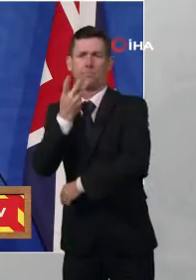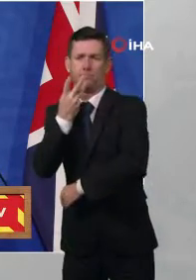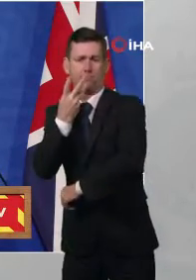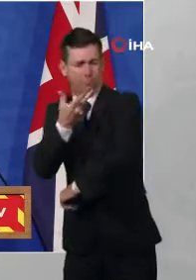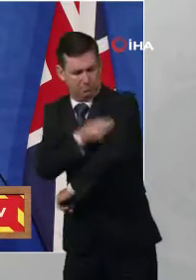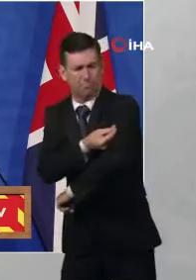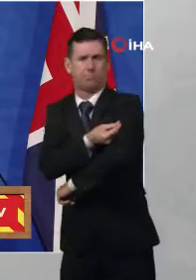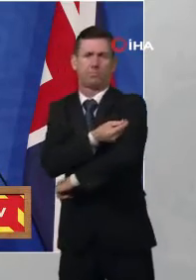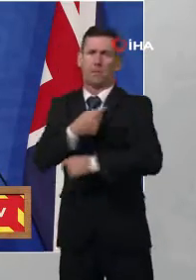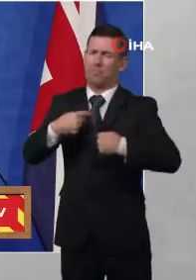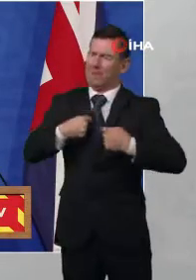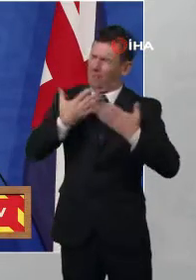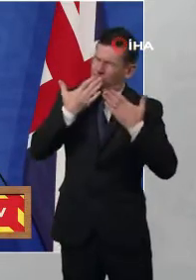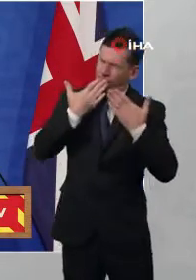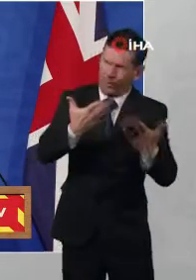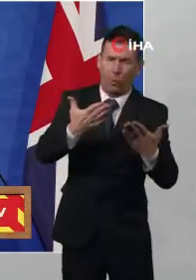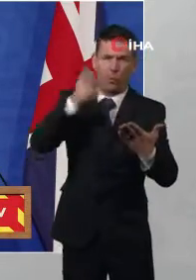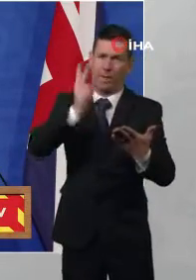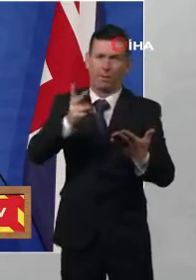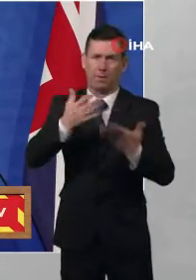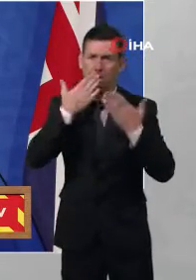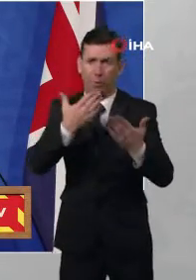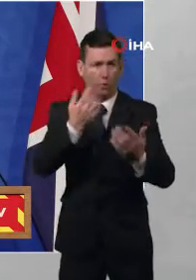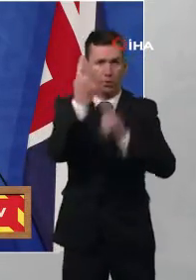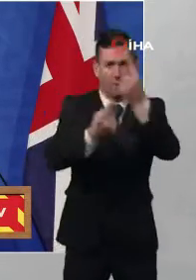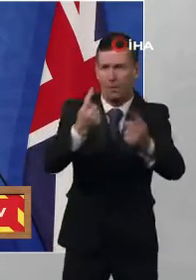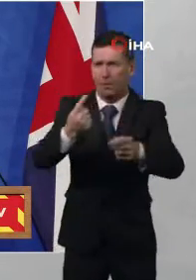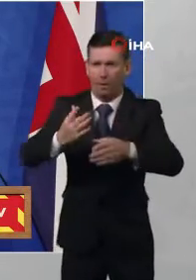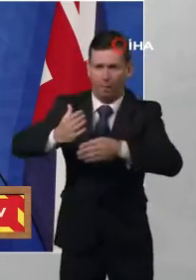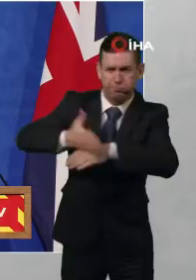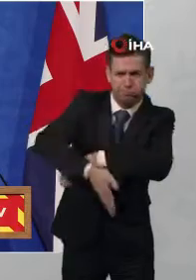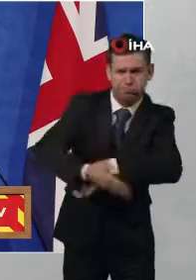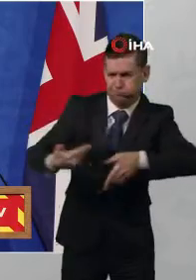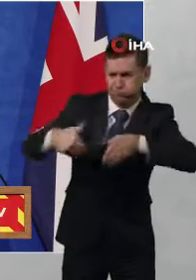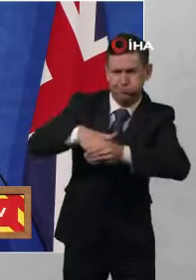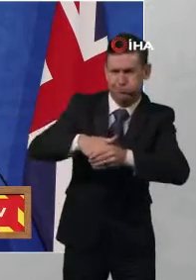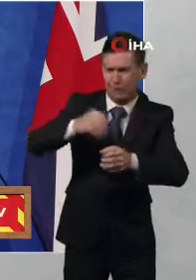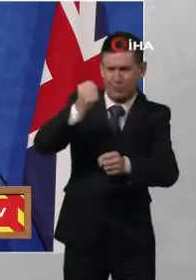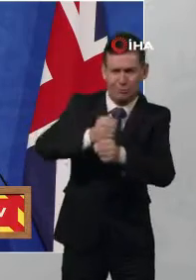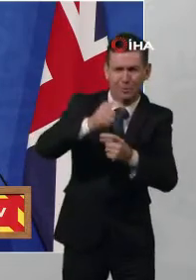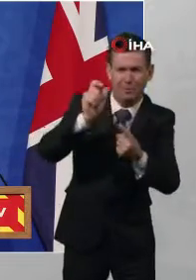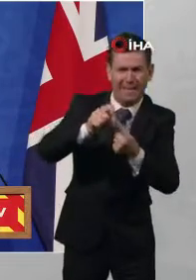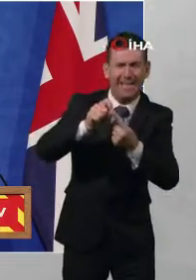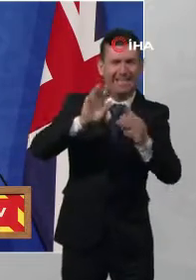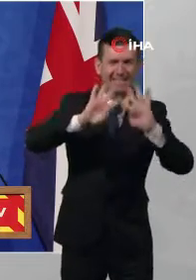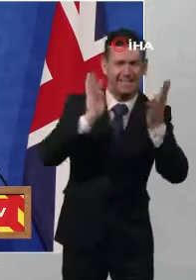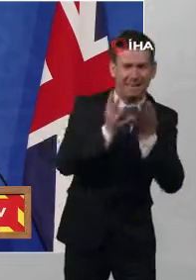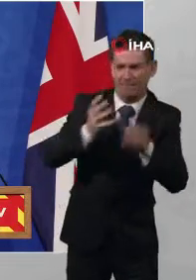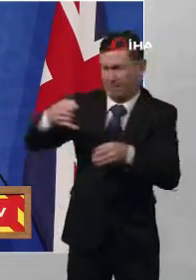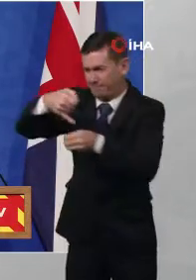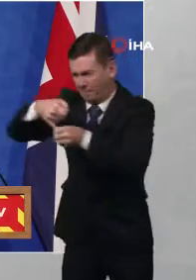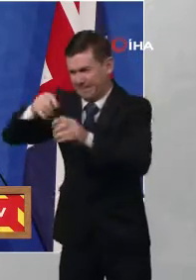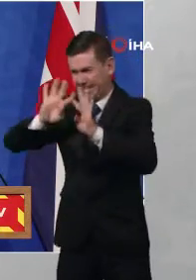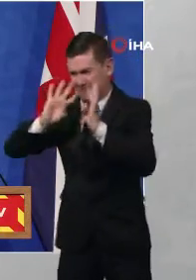everyone who assisted in this extraordinary national effort over Christmas. Our GPs and their teams, pharmacists, everybody in our fantastic